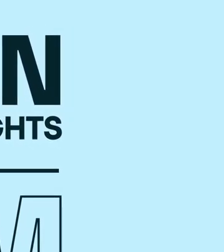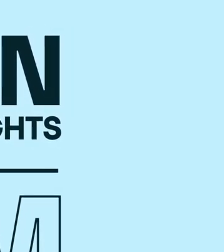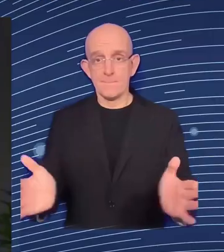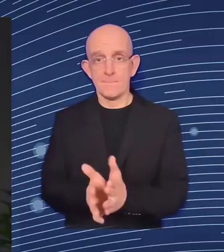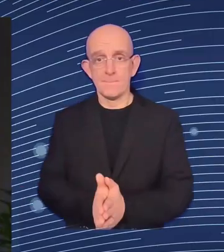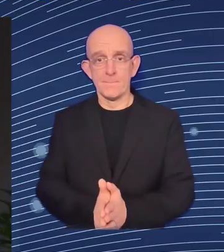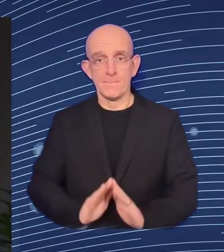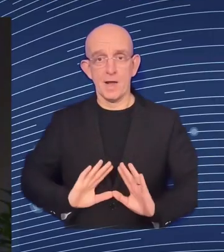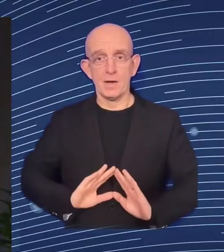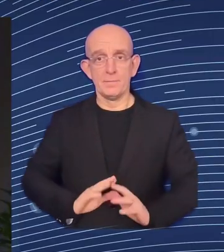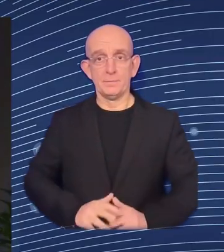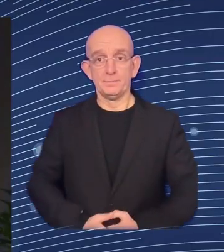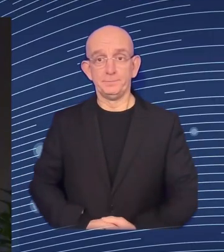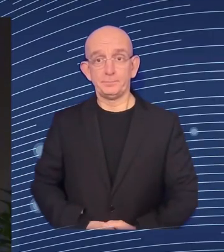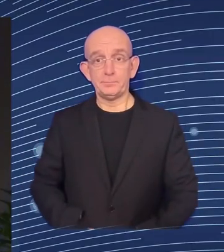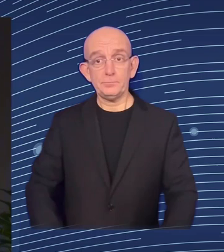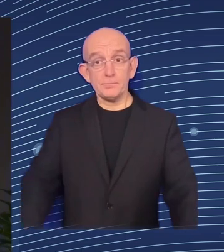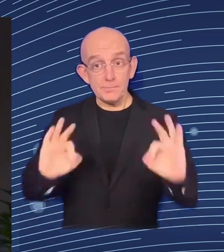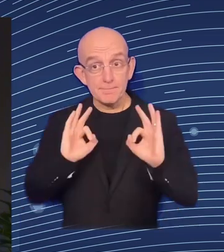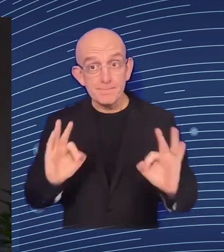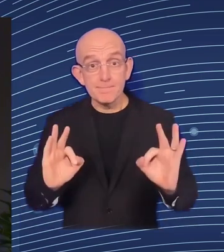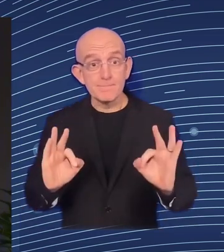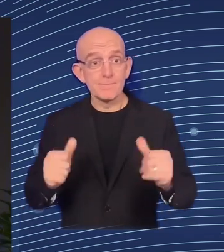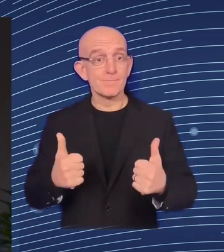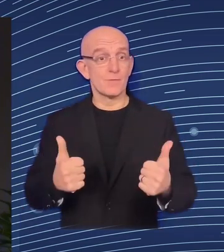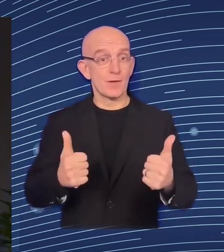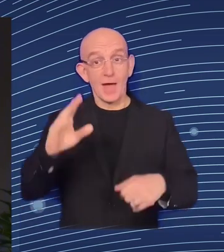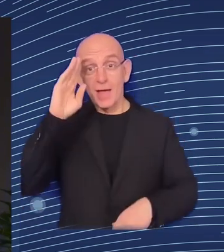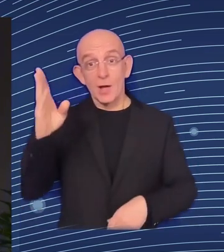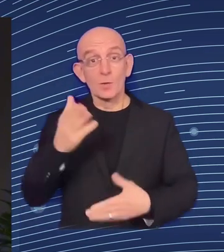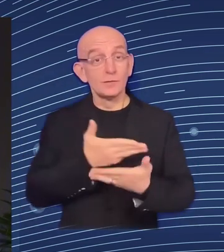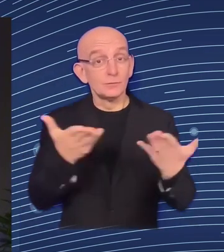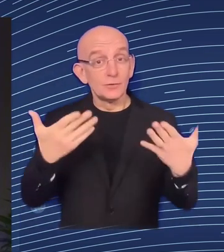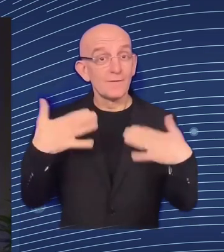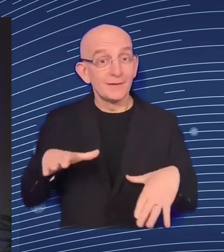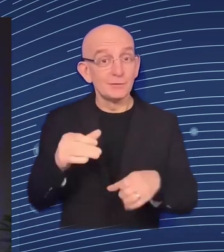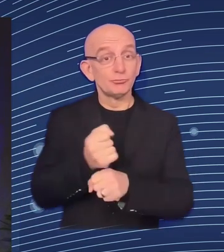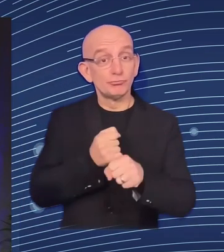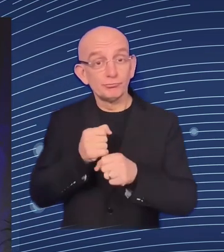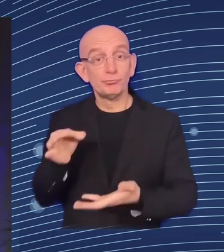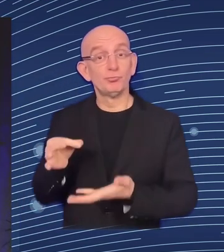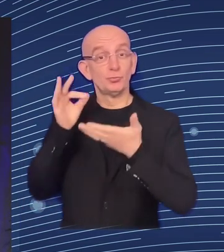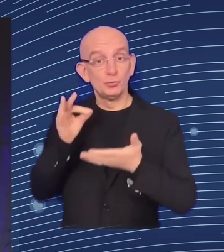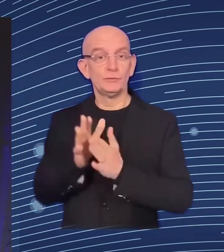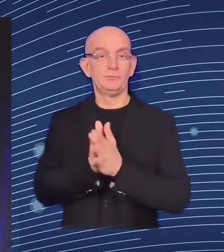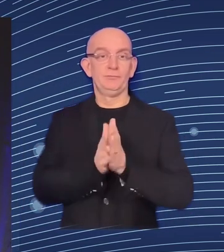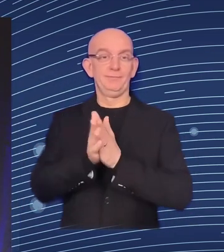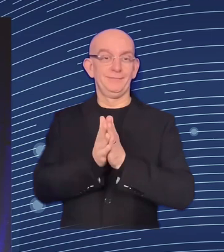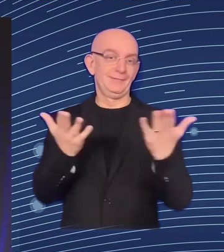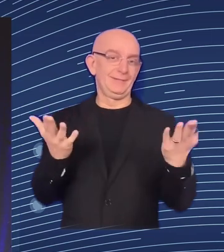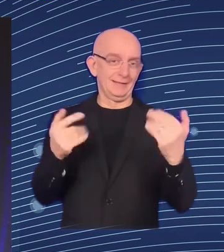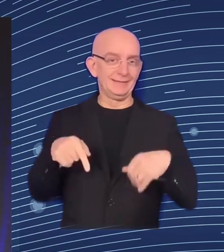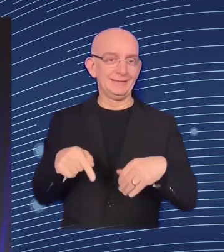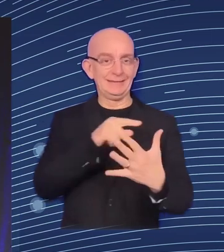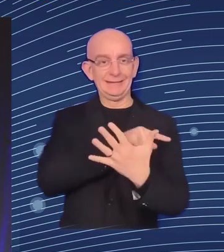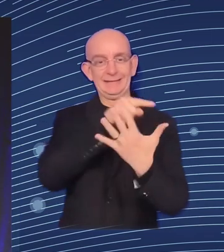Hello, so very good Friday afternoon to everyone. I'm delighted to welcome you at our session on poverty